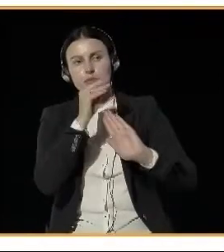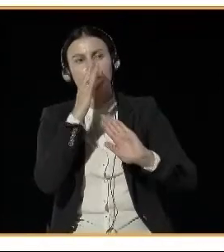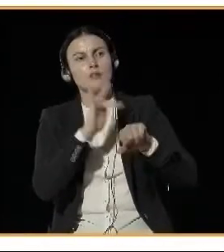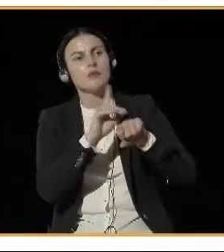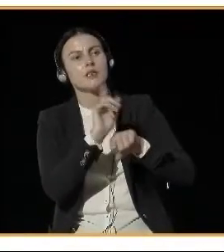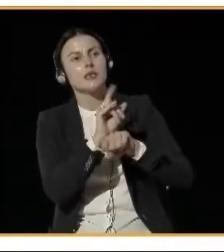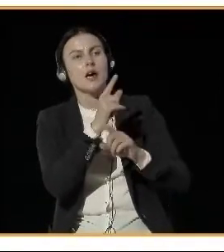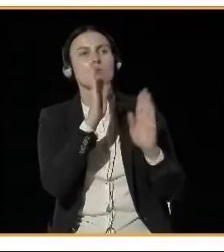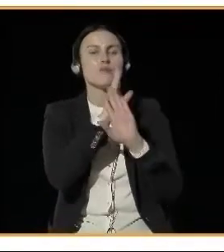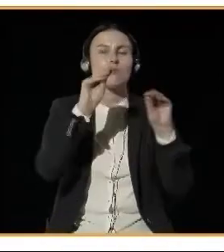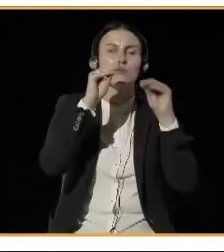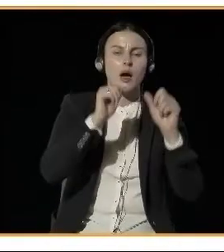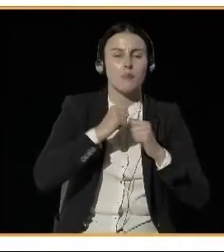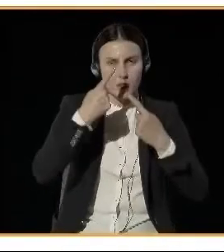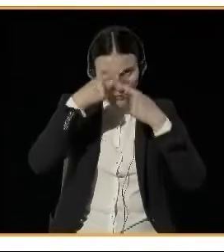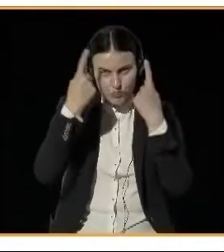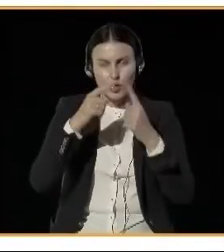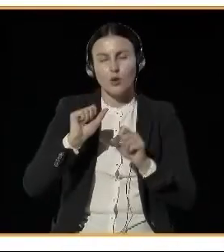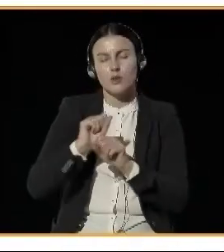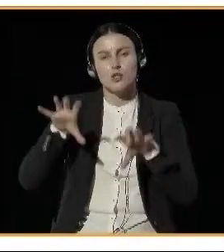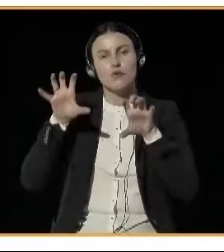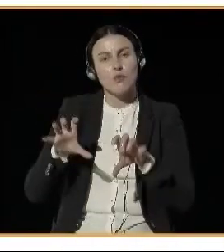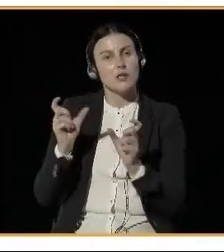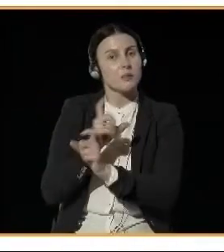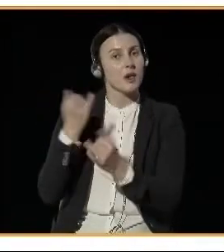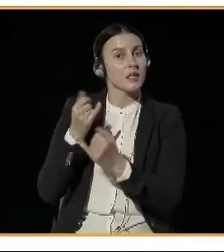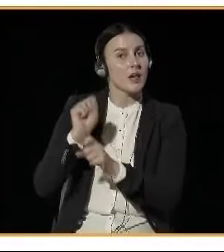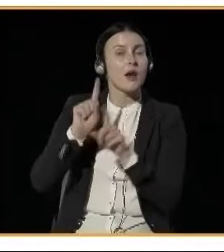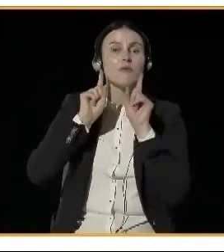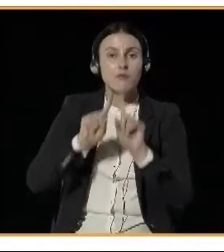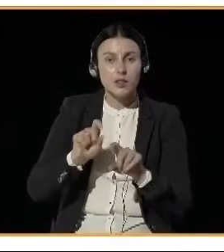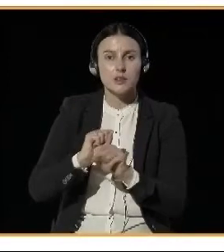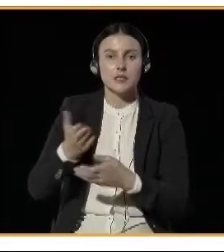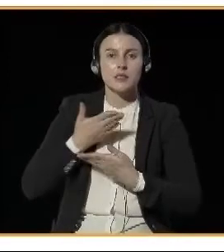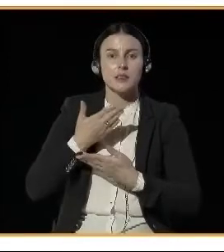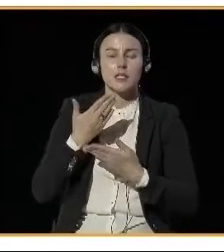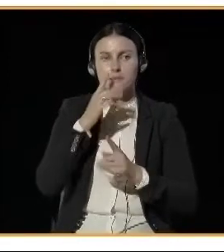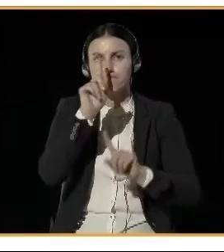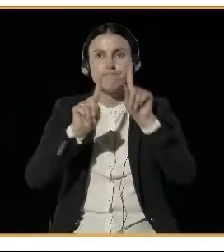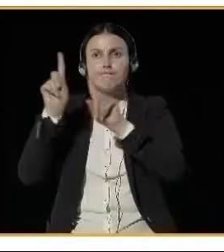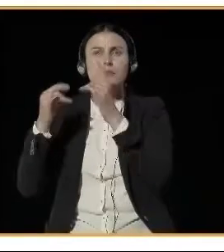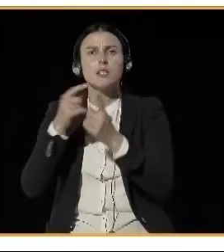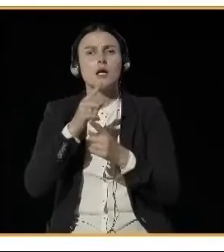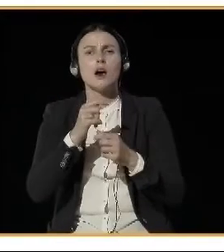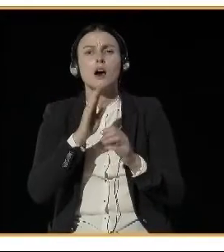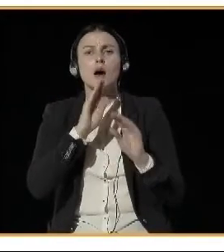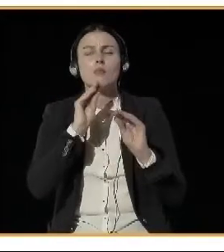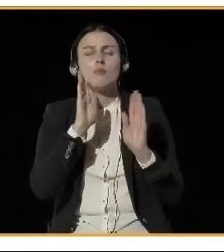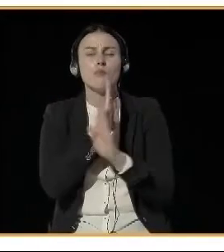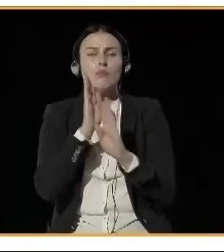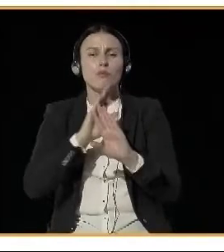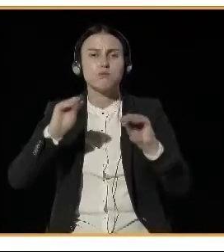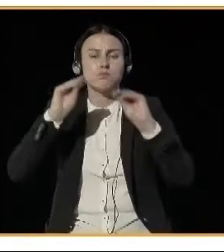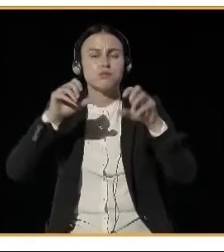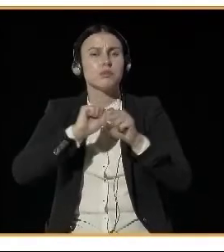Agency, the action plan has to be approved by the city council, which also means that they have,